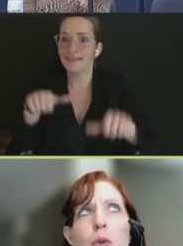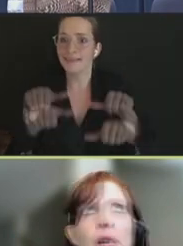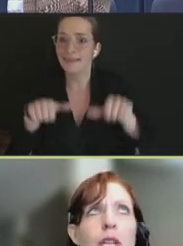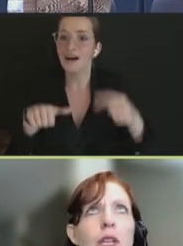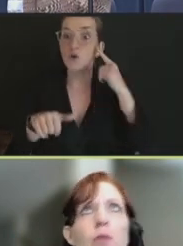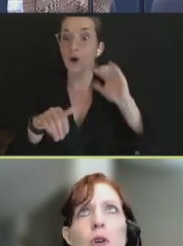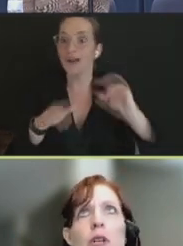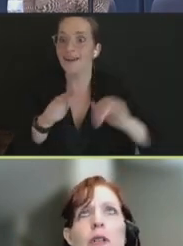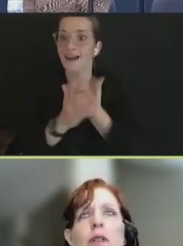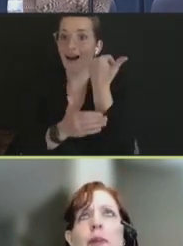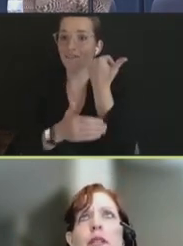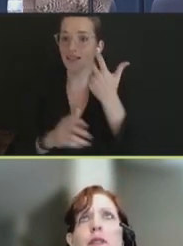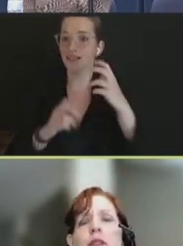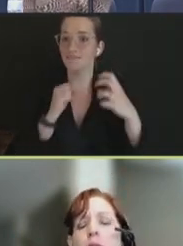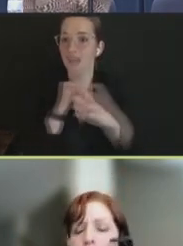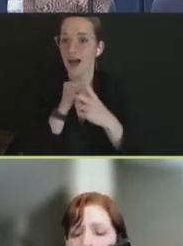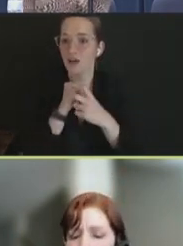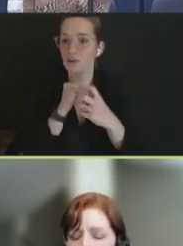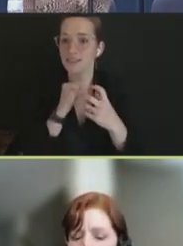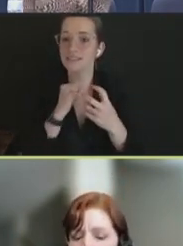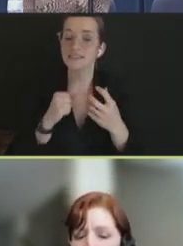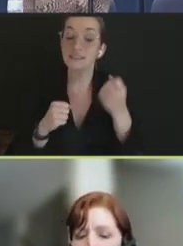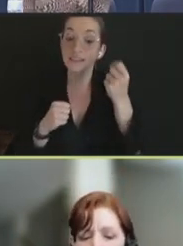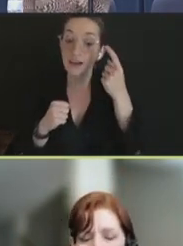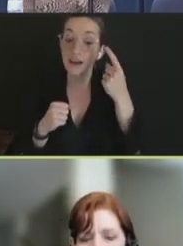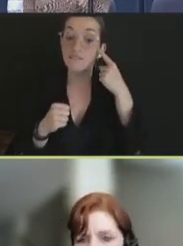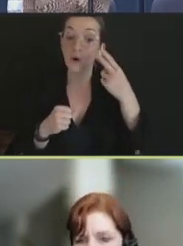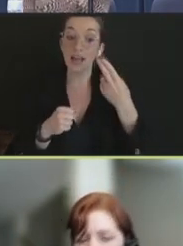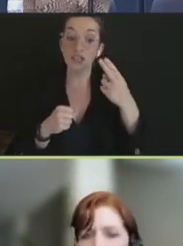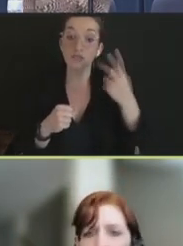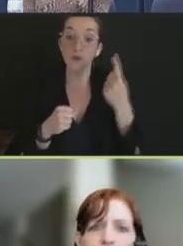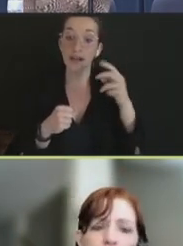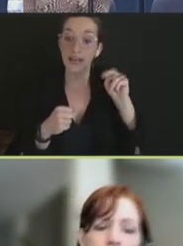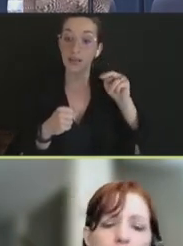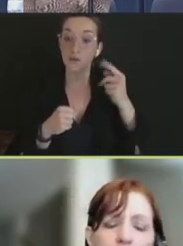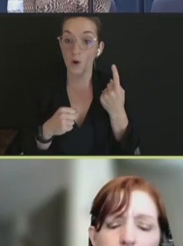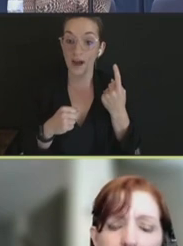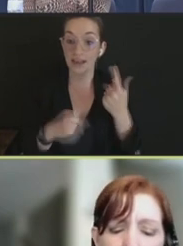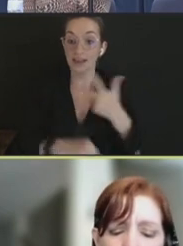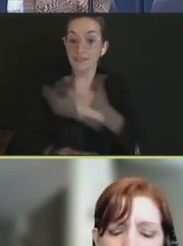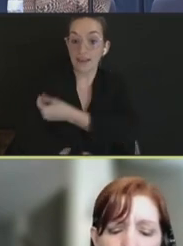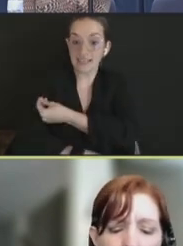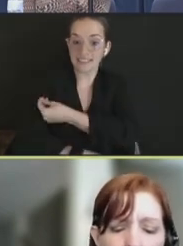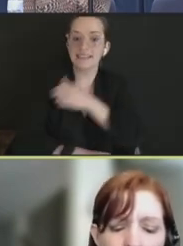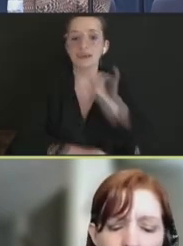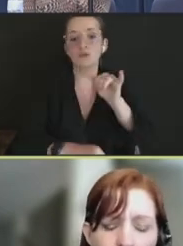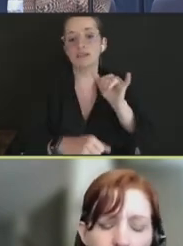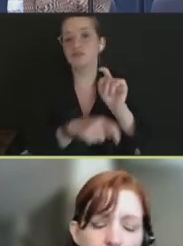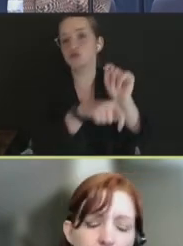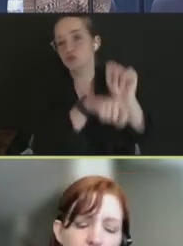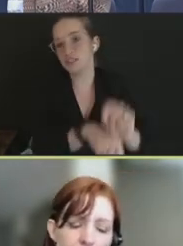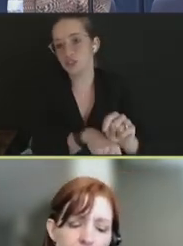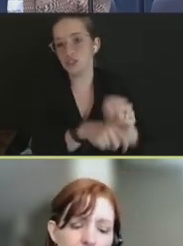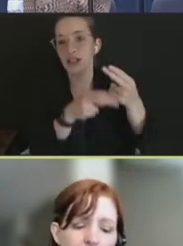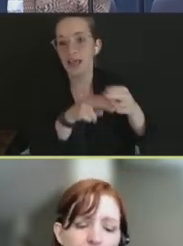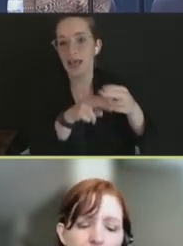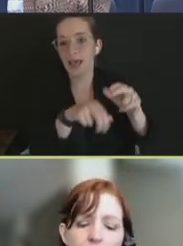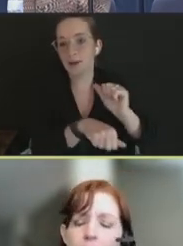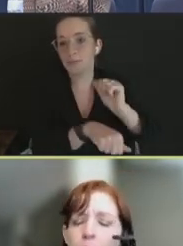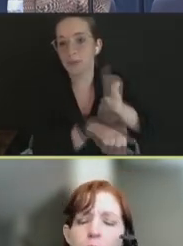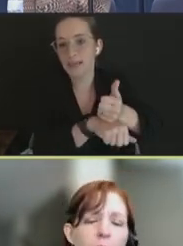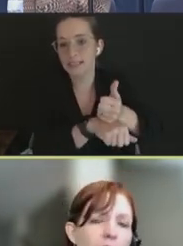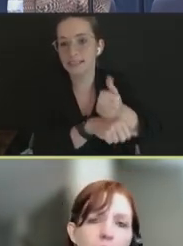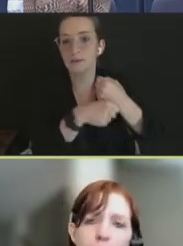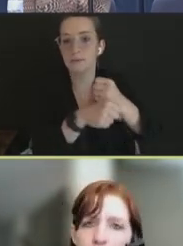H1N1 pandemic vaccine, it was traditional egg-based manufacturing in 2009.